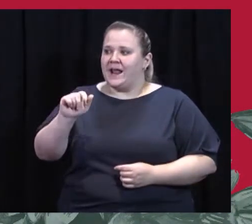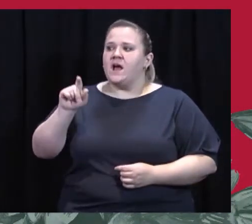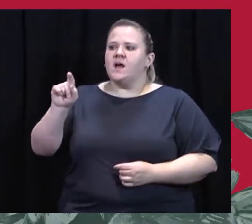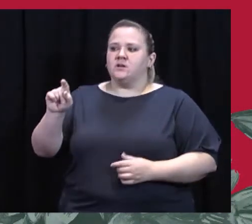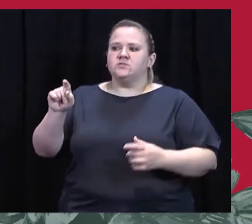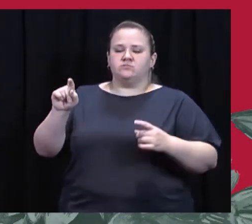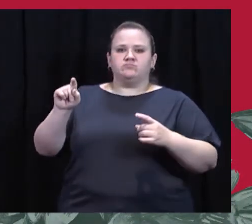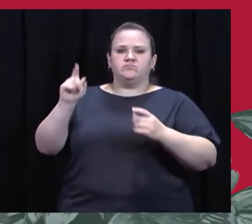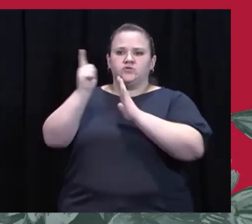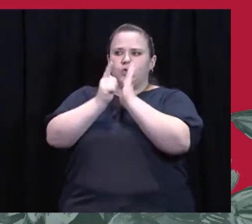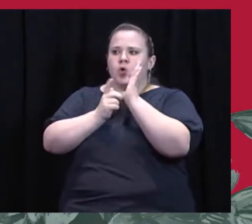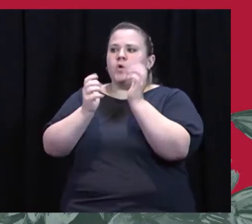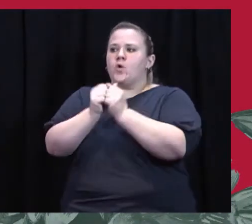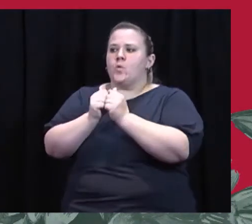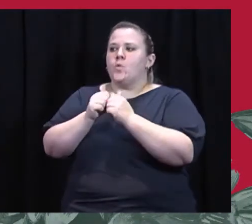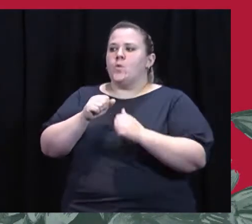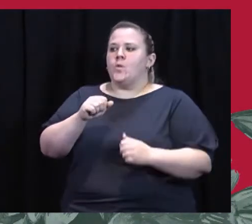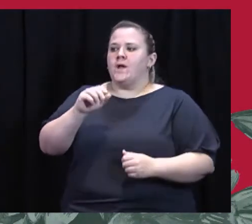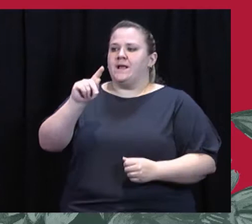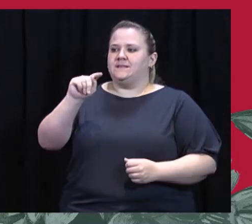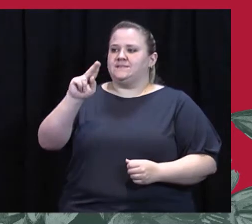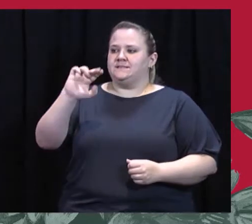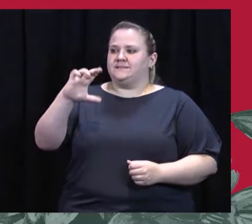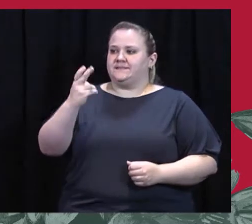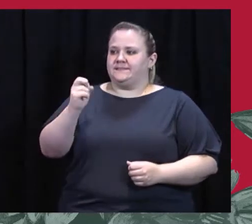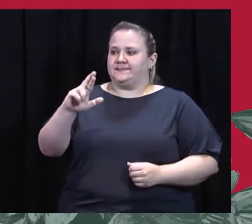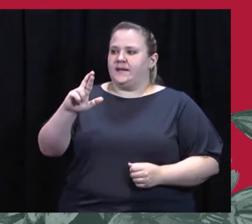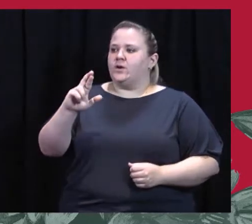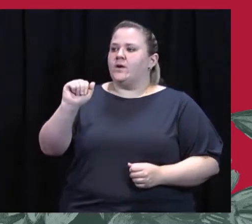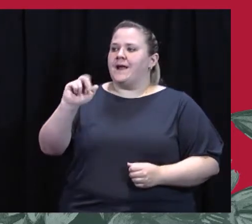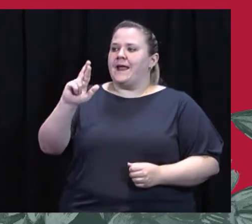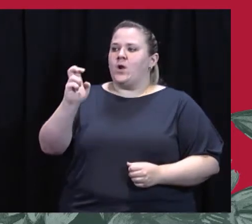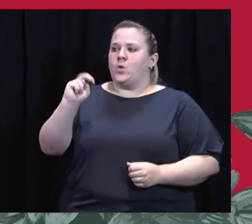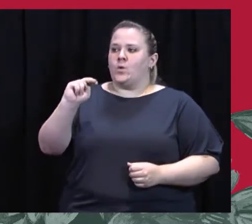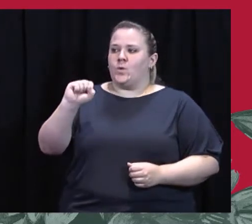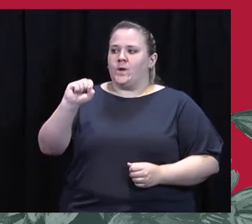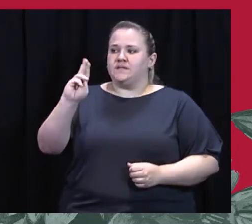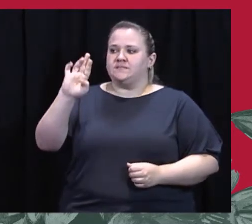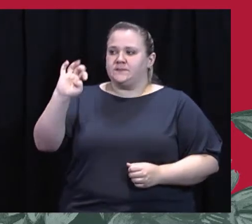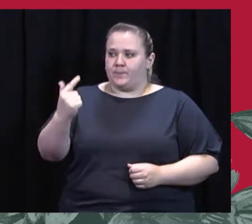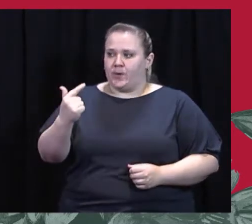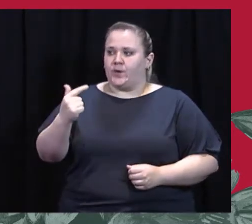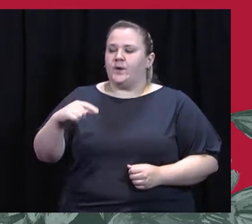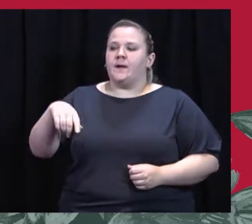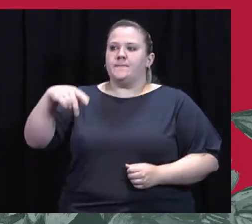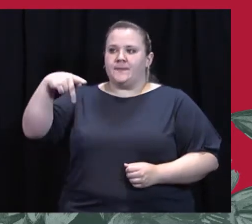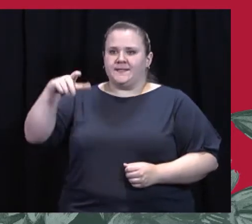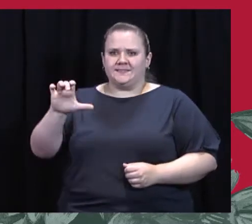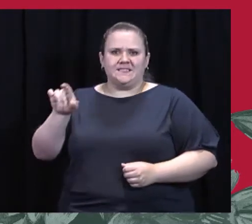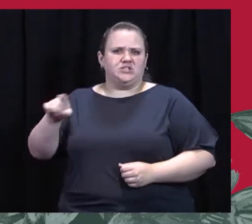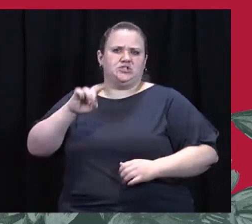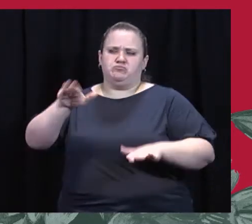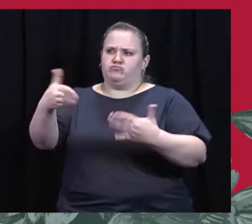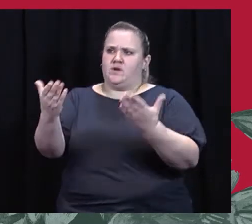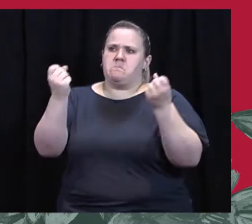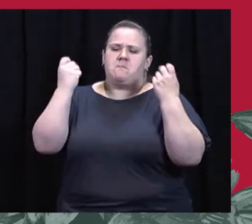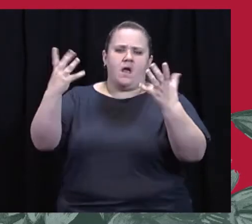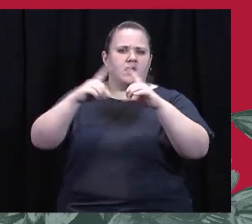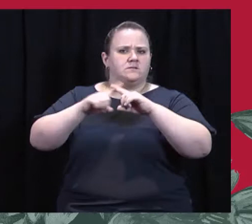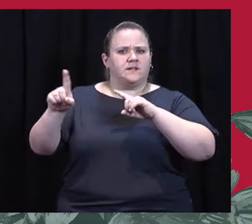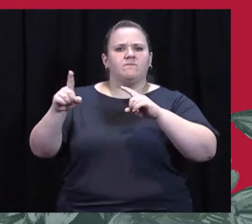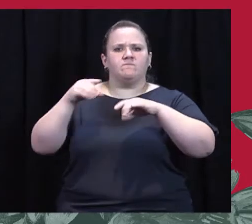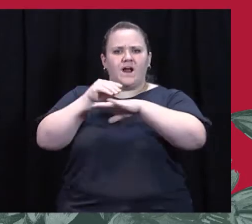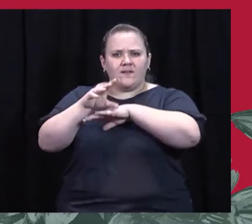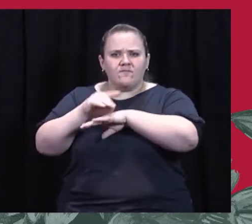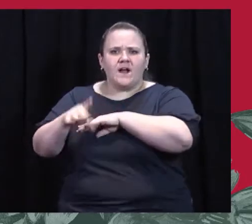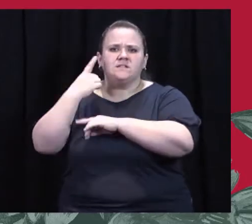Ahrensberg, PC, where she co-chairs the Estates and Trust Group at the Investment Management Group. Nora has provided valuable advice